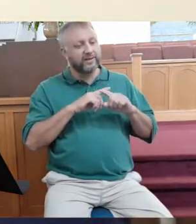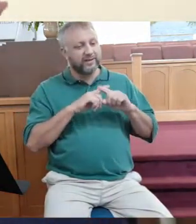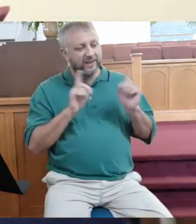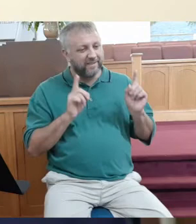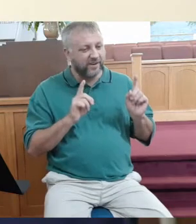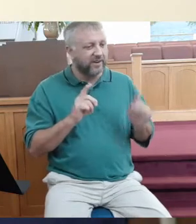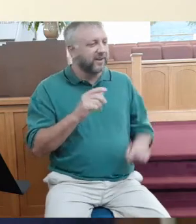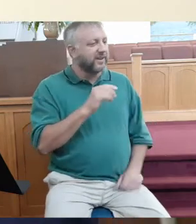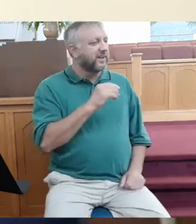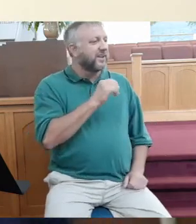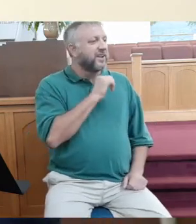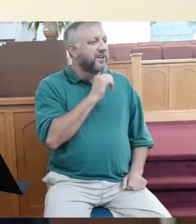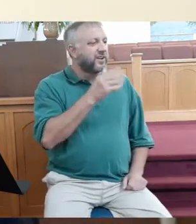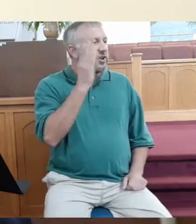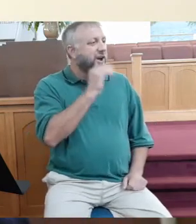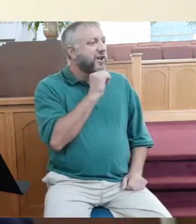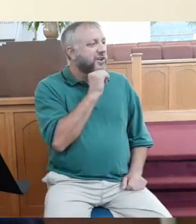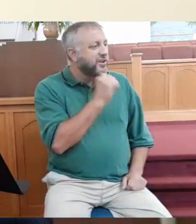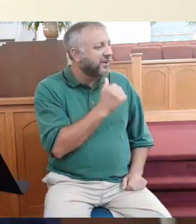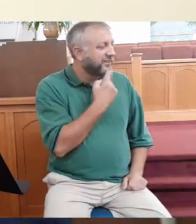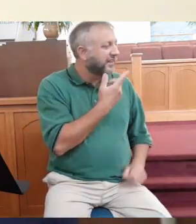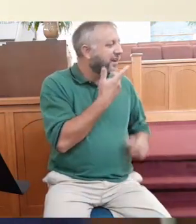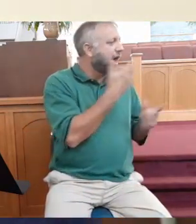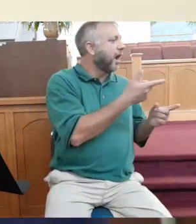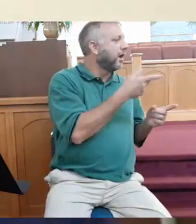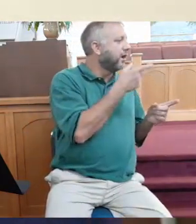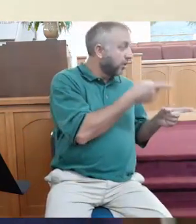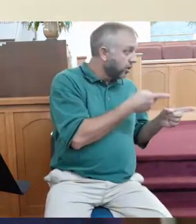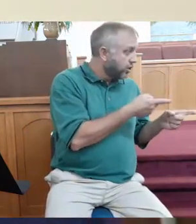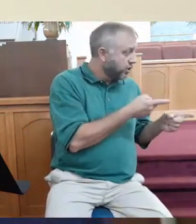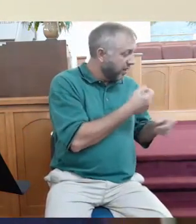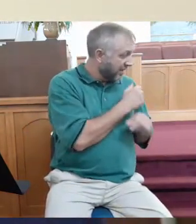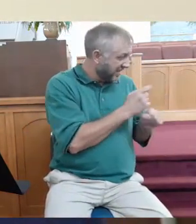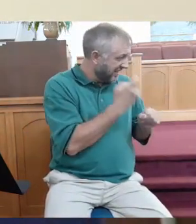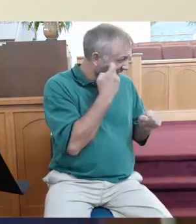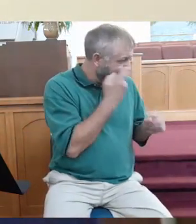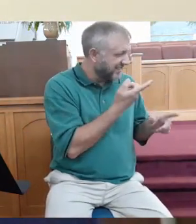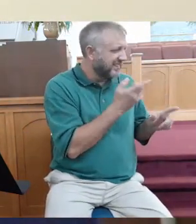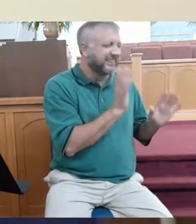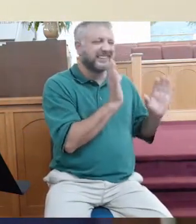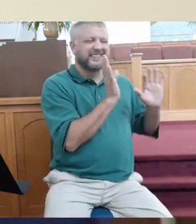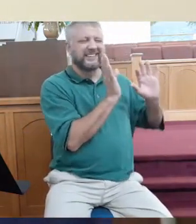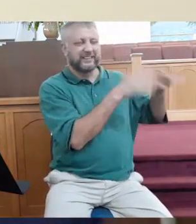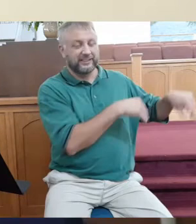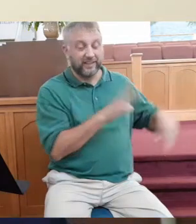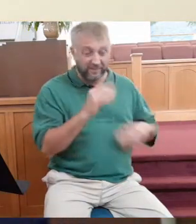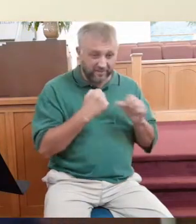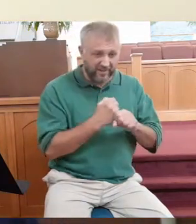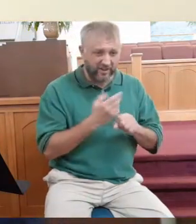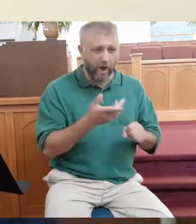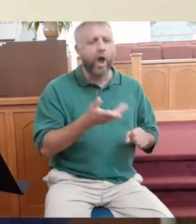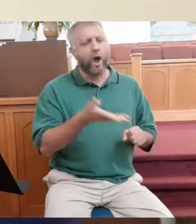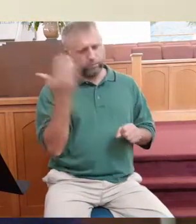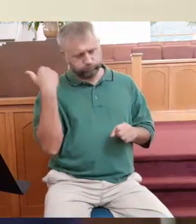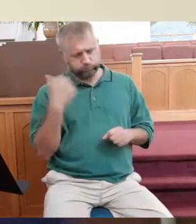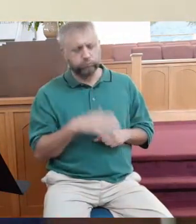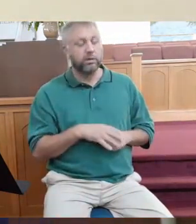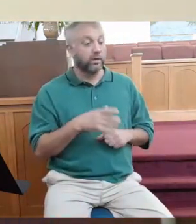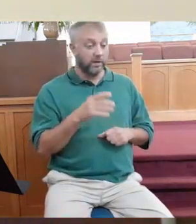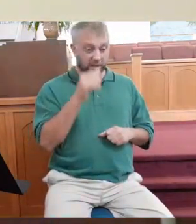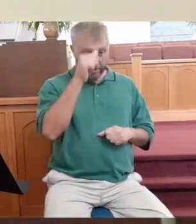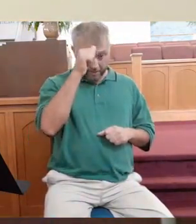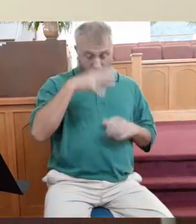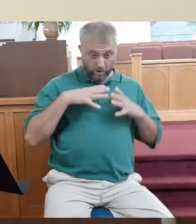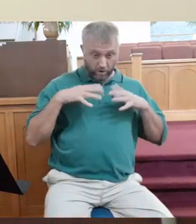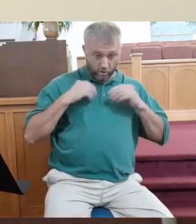Not only was He generous, but He was compassionate. He hired the people nobody else would hire. He hired the people nobody else would hire.